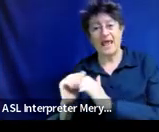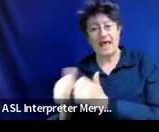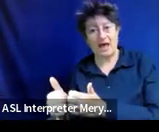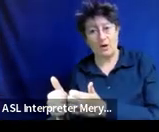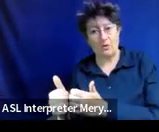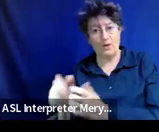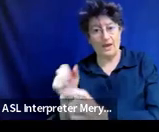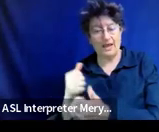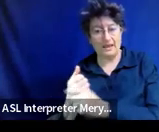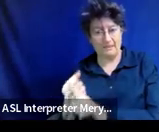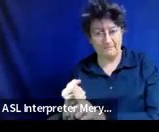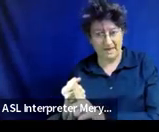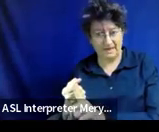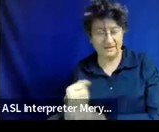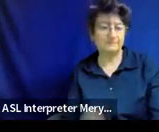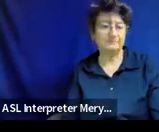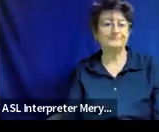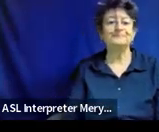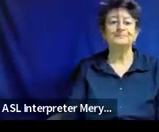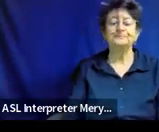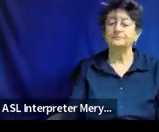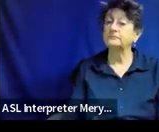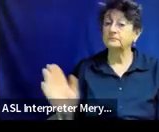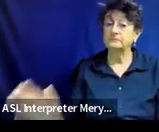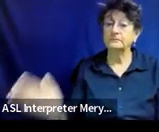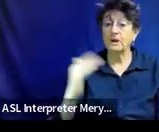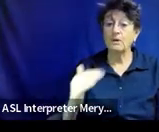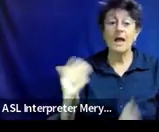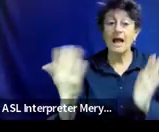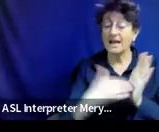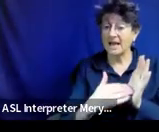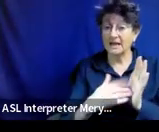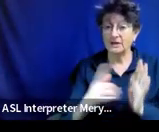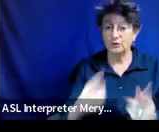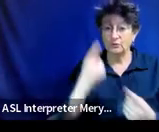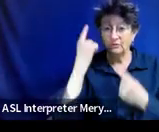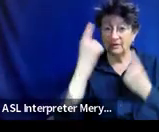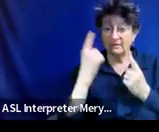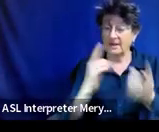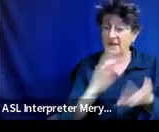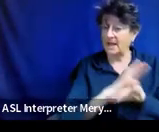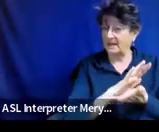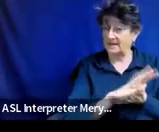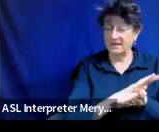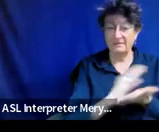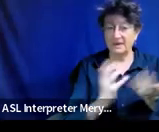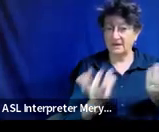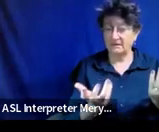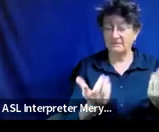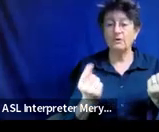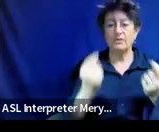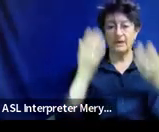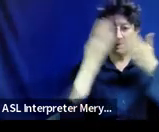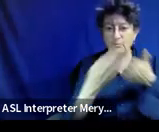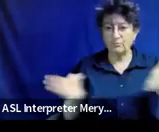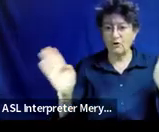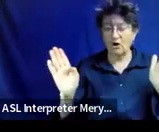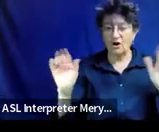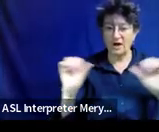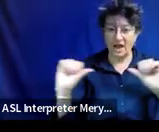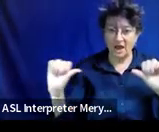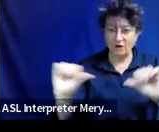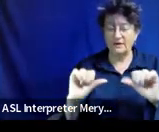thanks um so again when you're considering academics you're thinking about those broad areas of reading writing